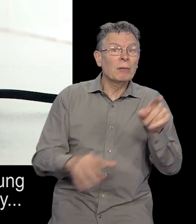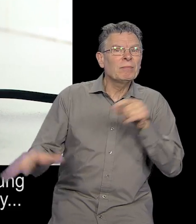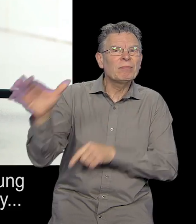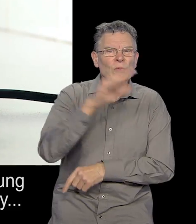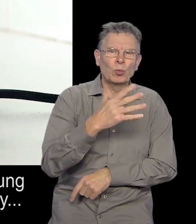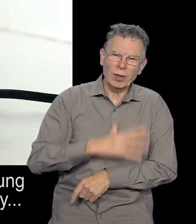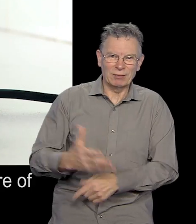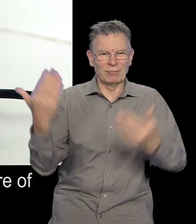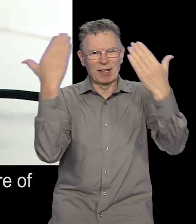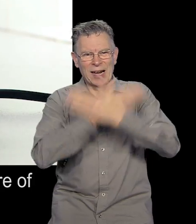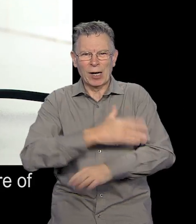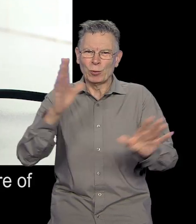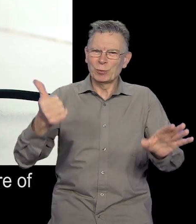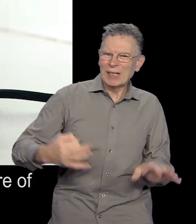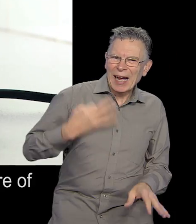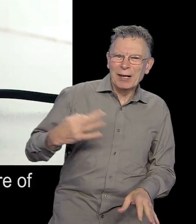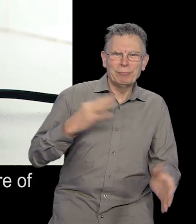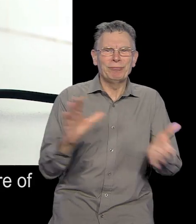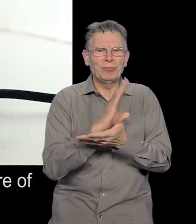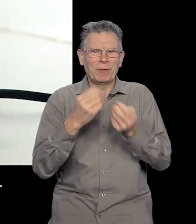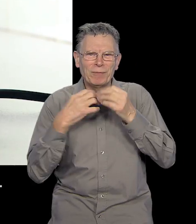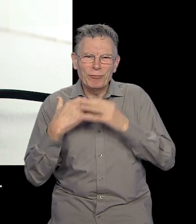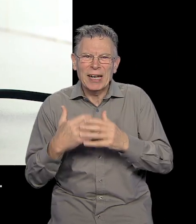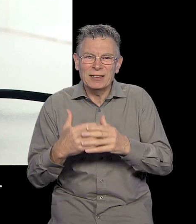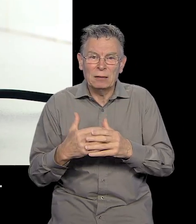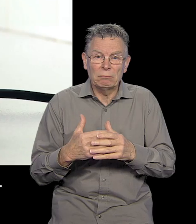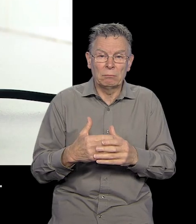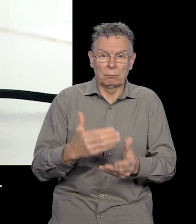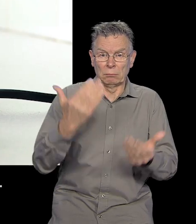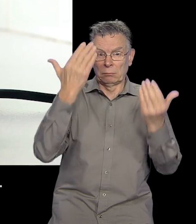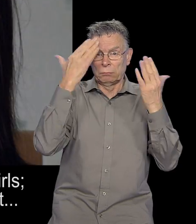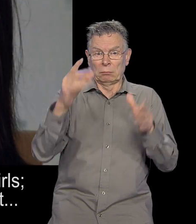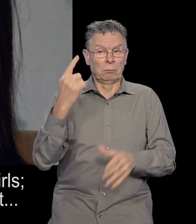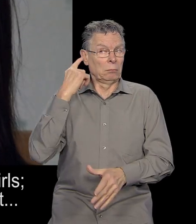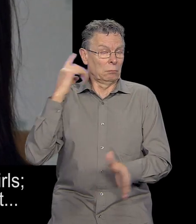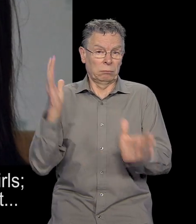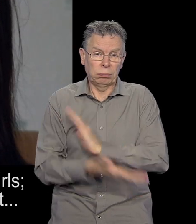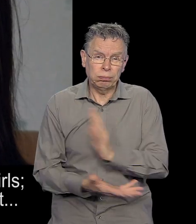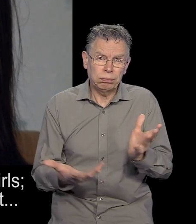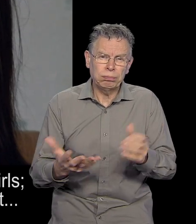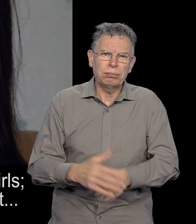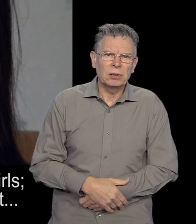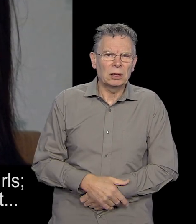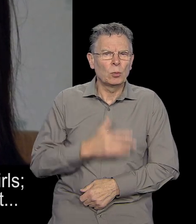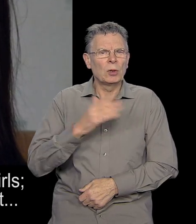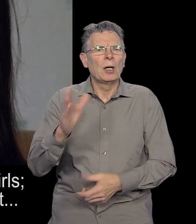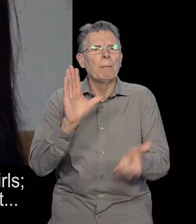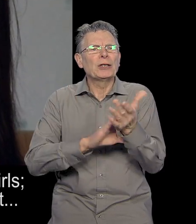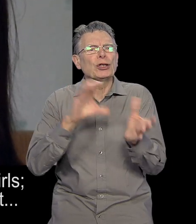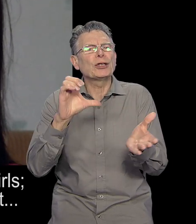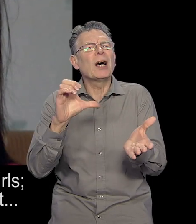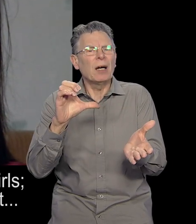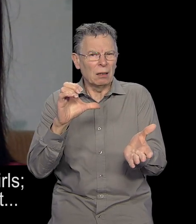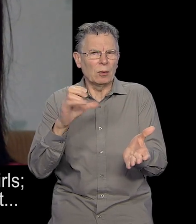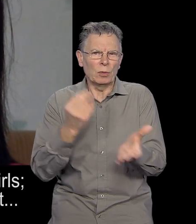simply wanting to enjoy a night out with friends, unaware of the damage she was doing to her ears. I was in